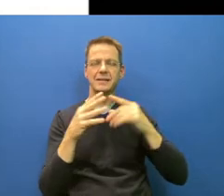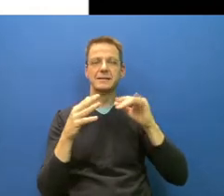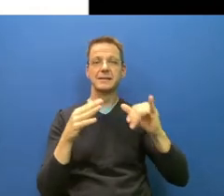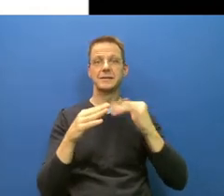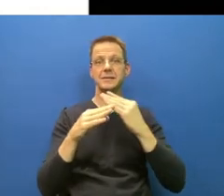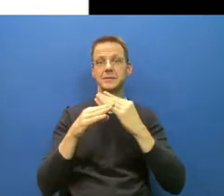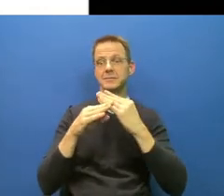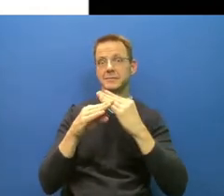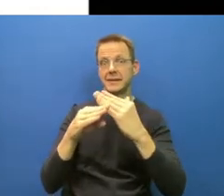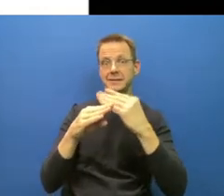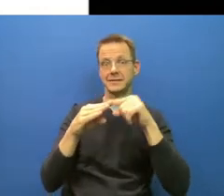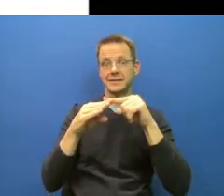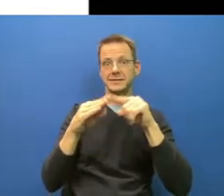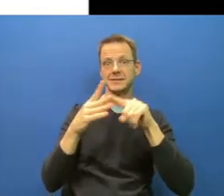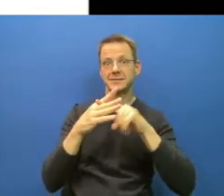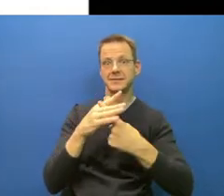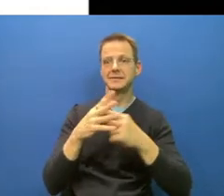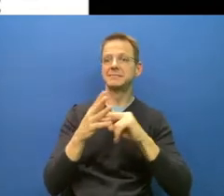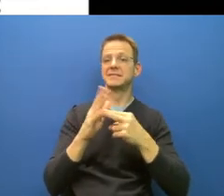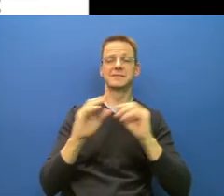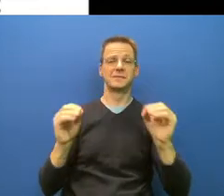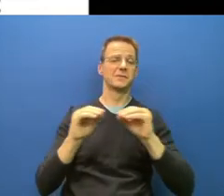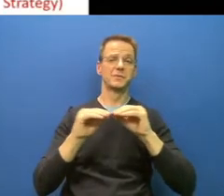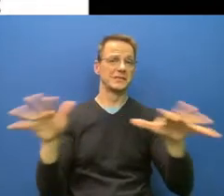will grow. So next slide, please.